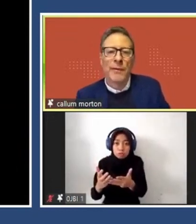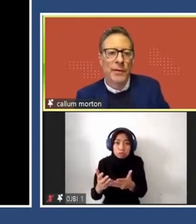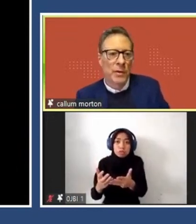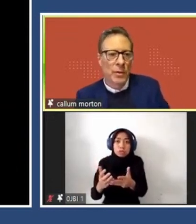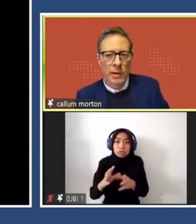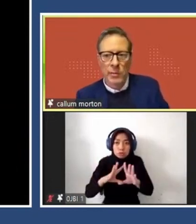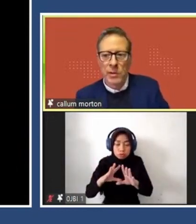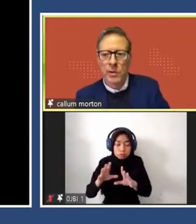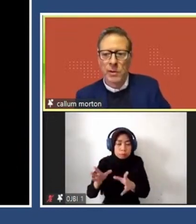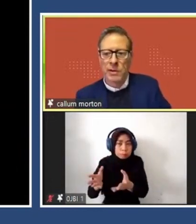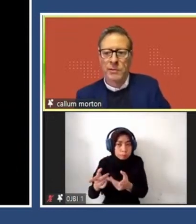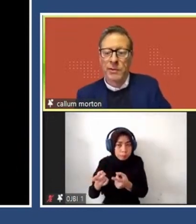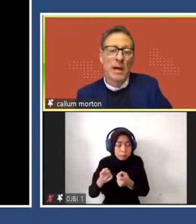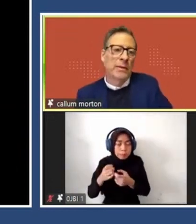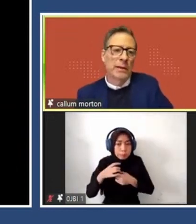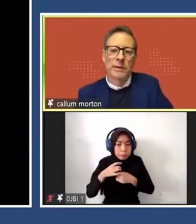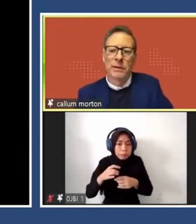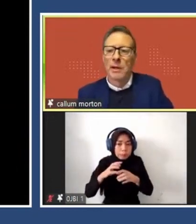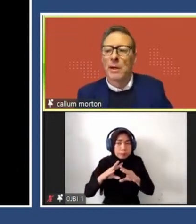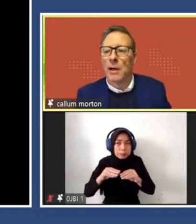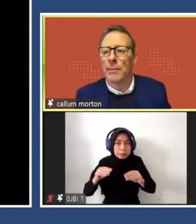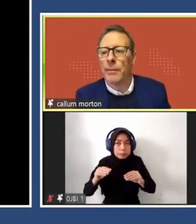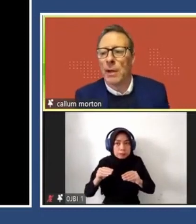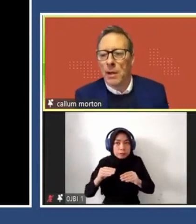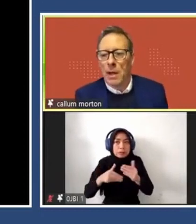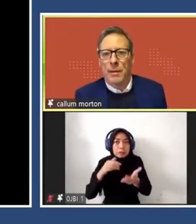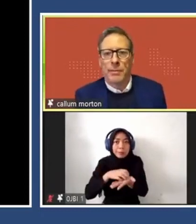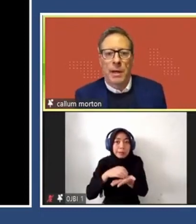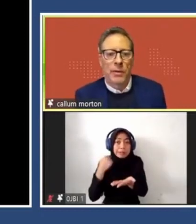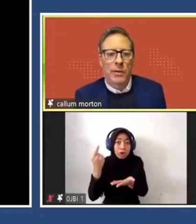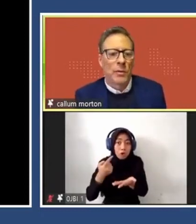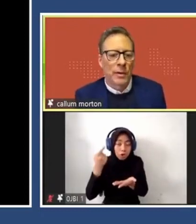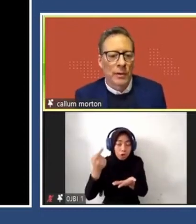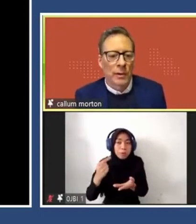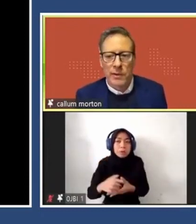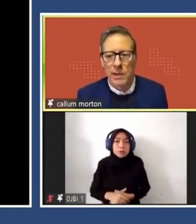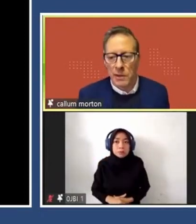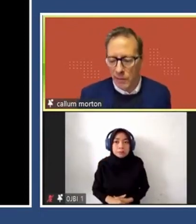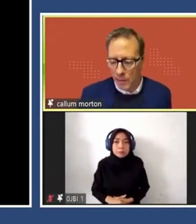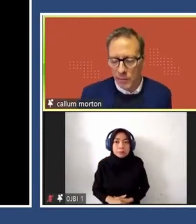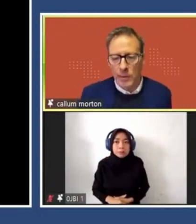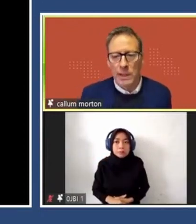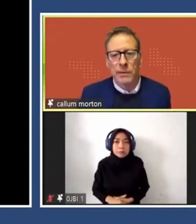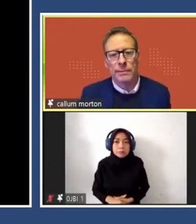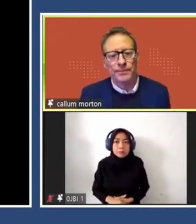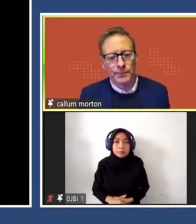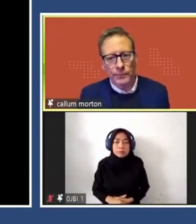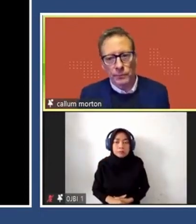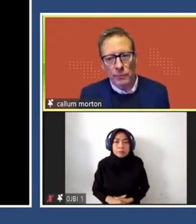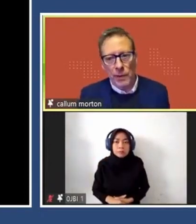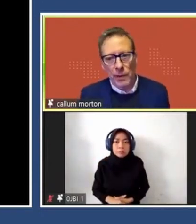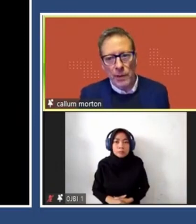a practice called MAP that she worked in when she worked at Central Saint Martins in London. And so there are a lot of synergies there between